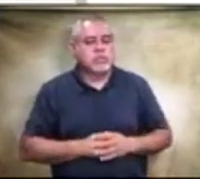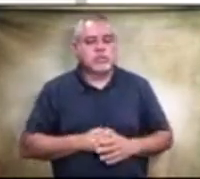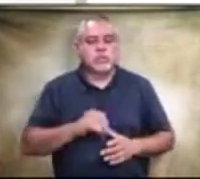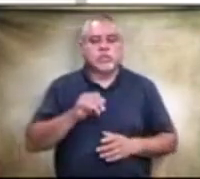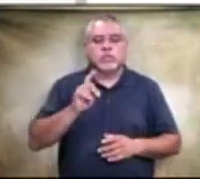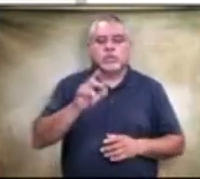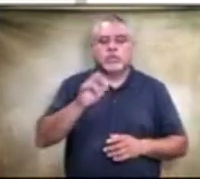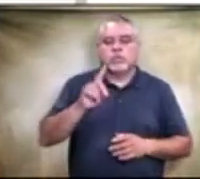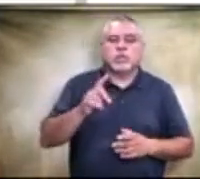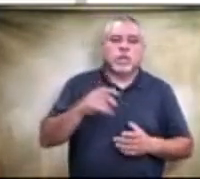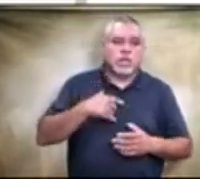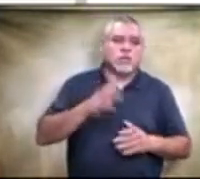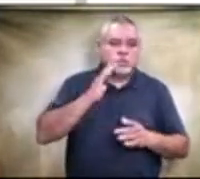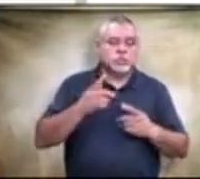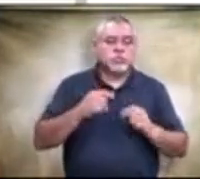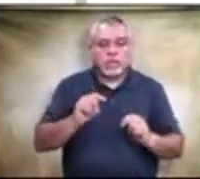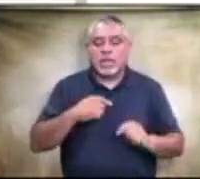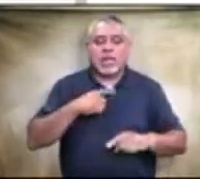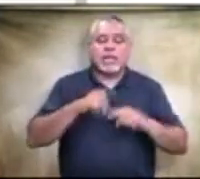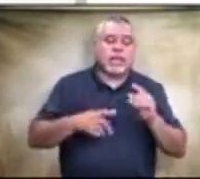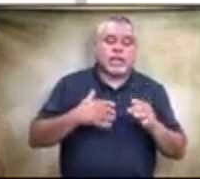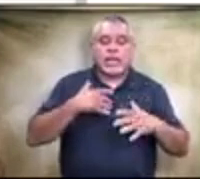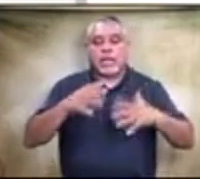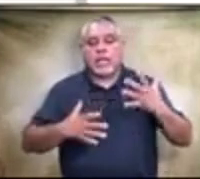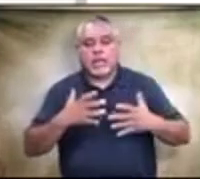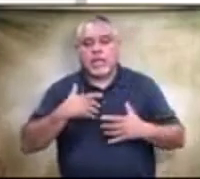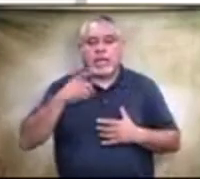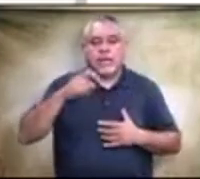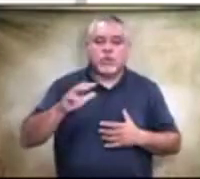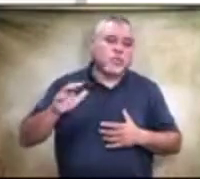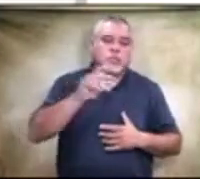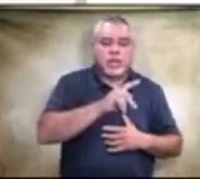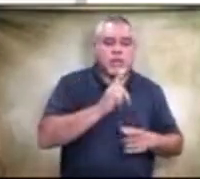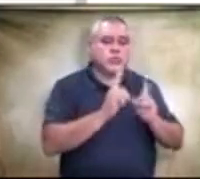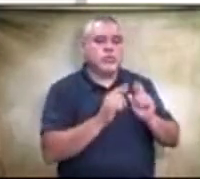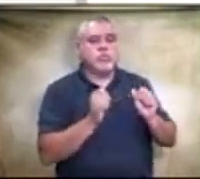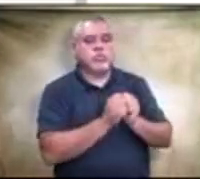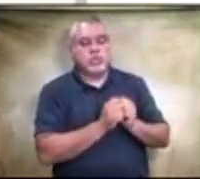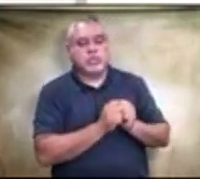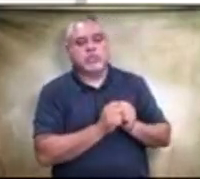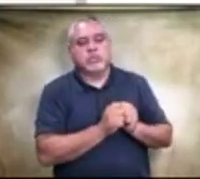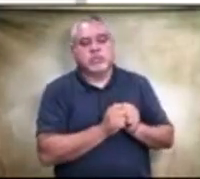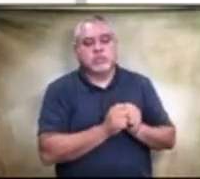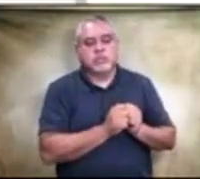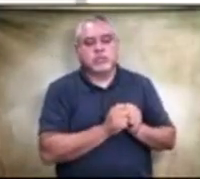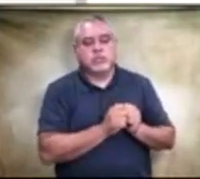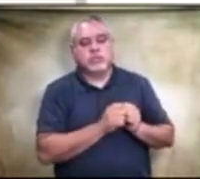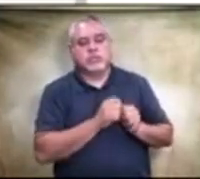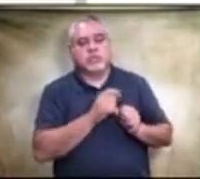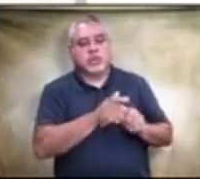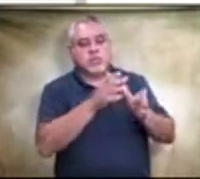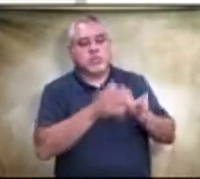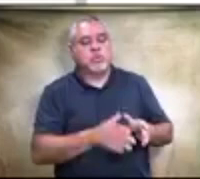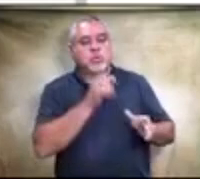I will try. I can't say, I have to actually go back and talk with the person that ran it. So,